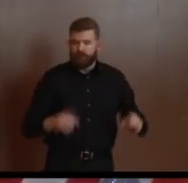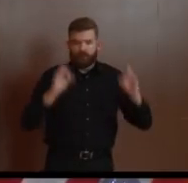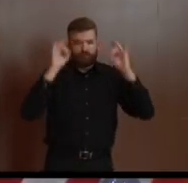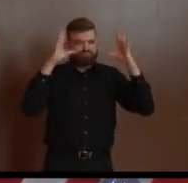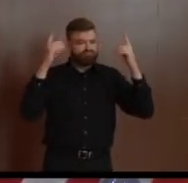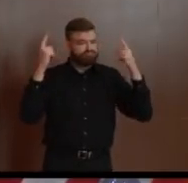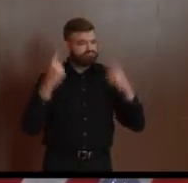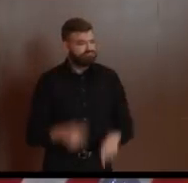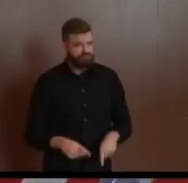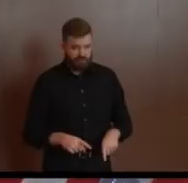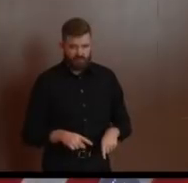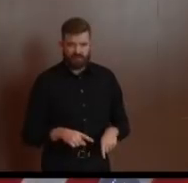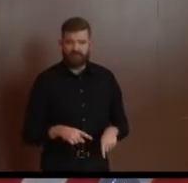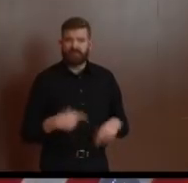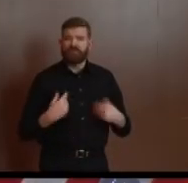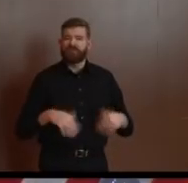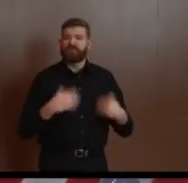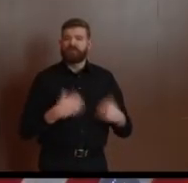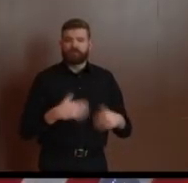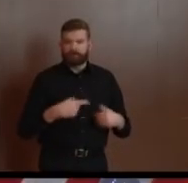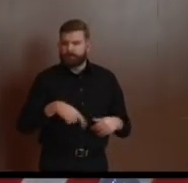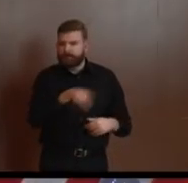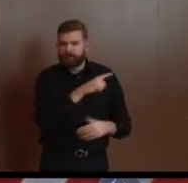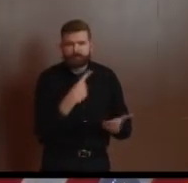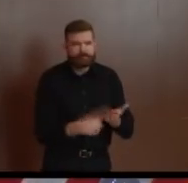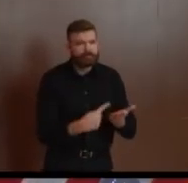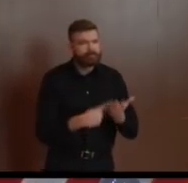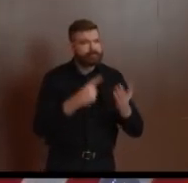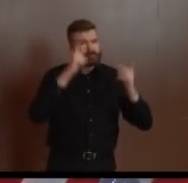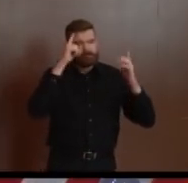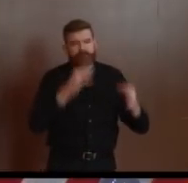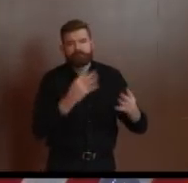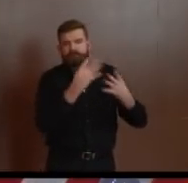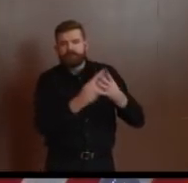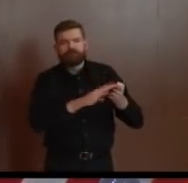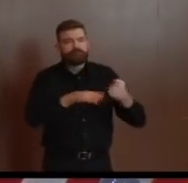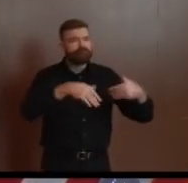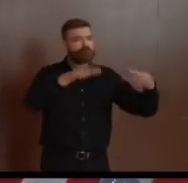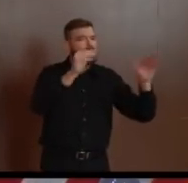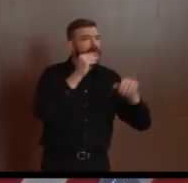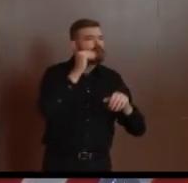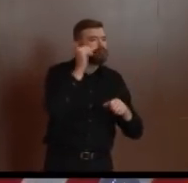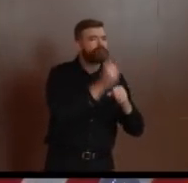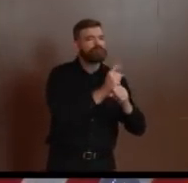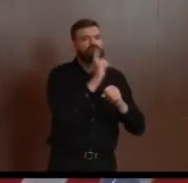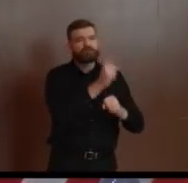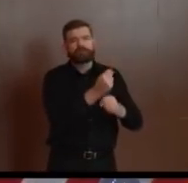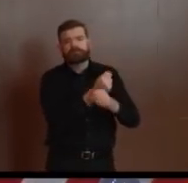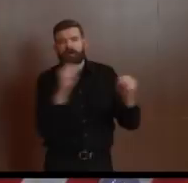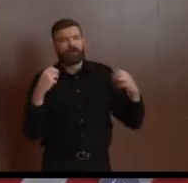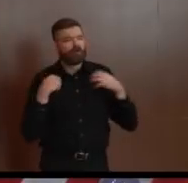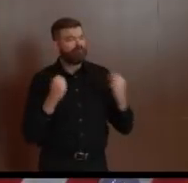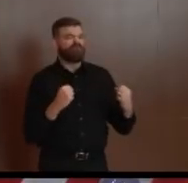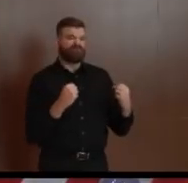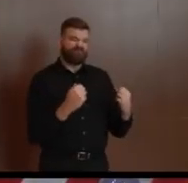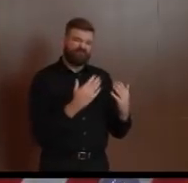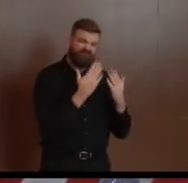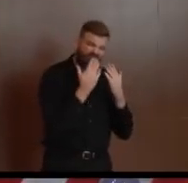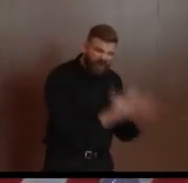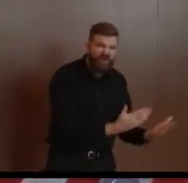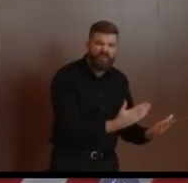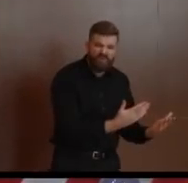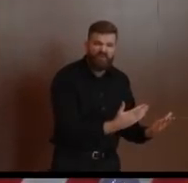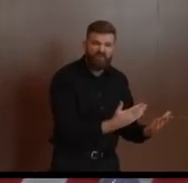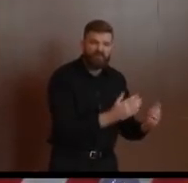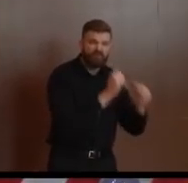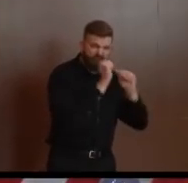And we are the first step in America, as far as I know, first state in America to have taken that step. So thank you and bless you for that. Secondly, on